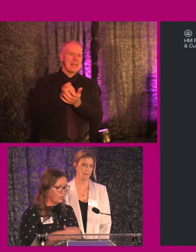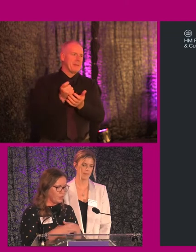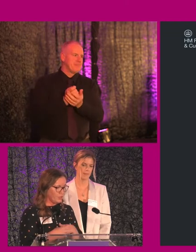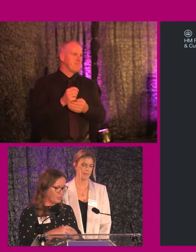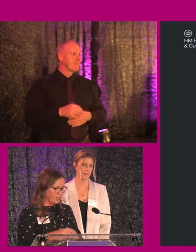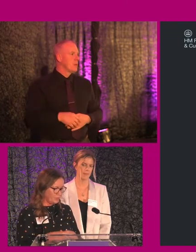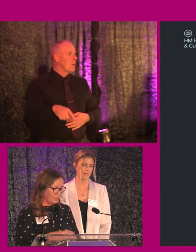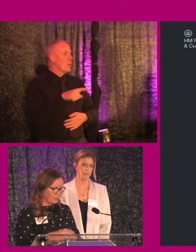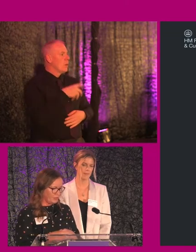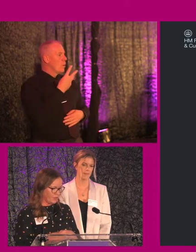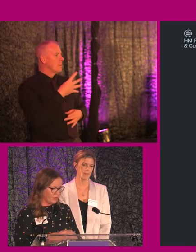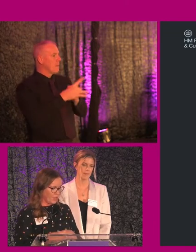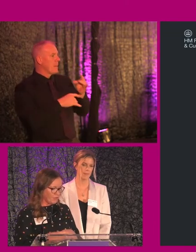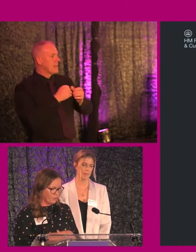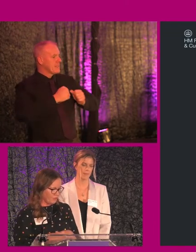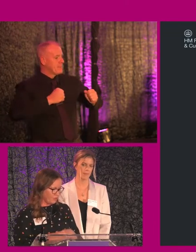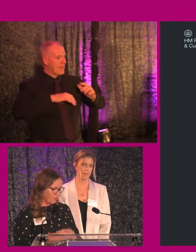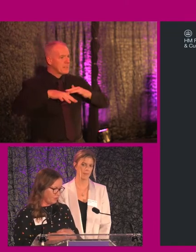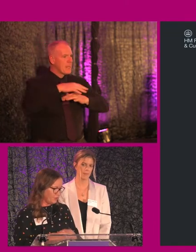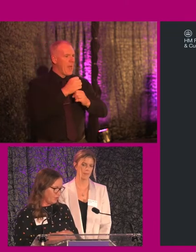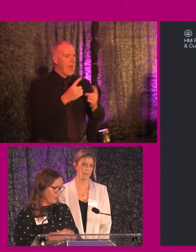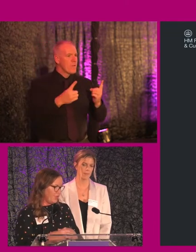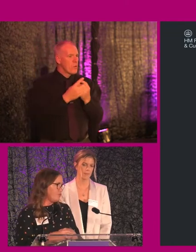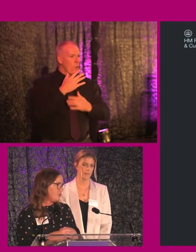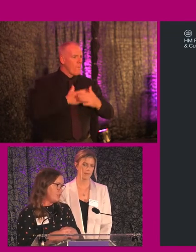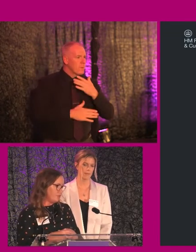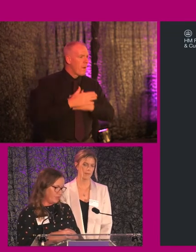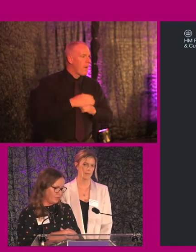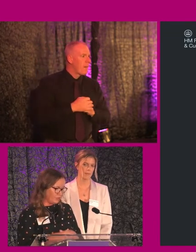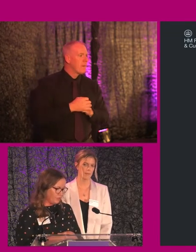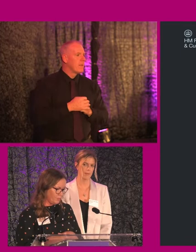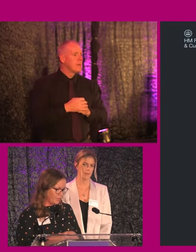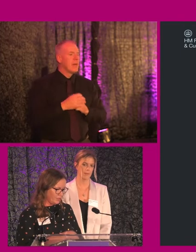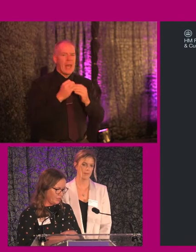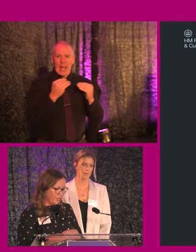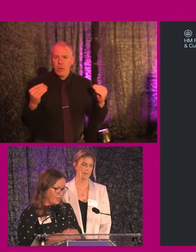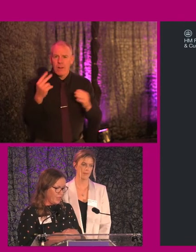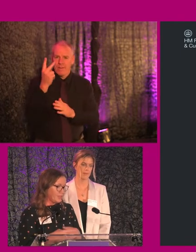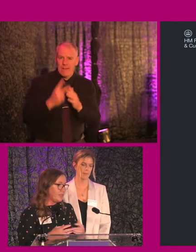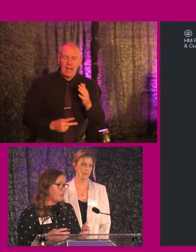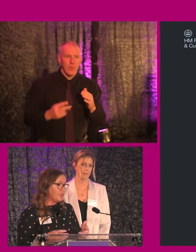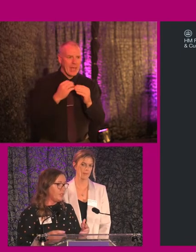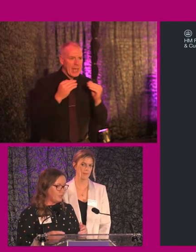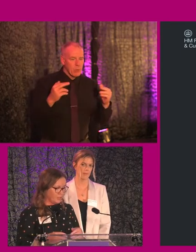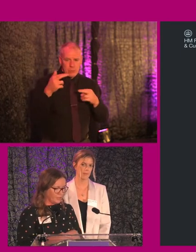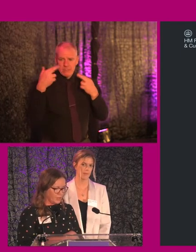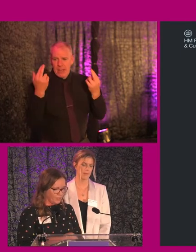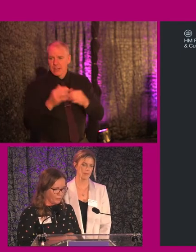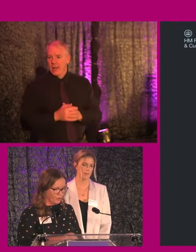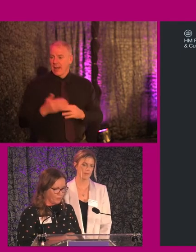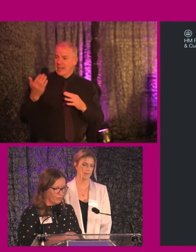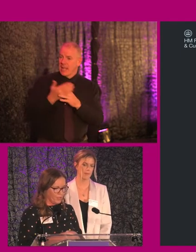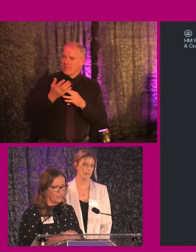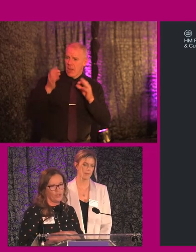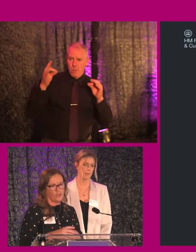So we wanted to create spaces that everyone feels comfortable, everyone's equally valued and respected. And accessibility is a great starting